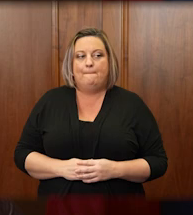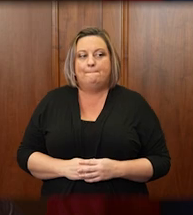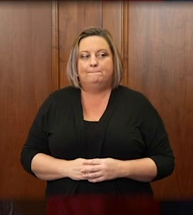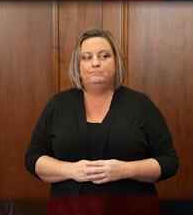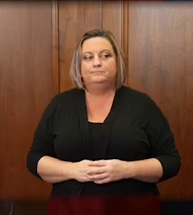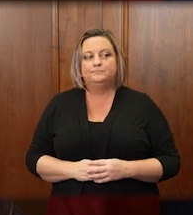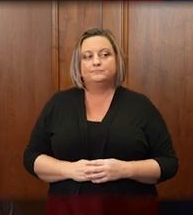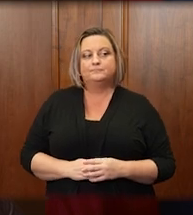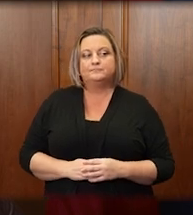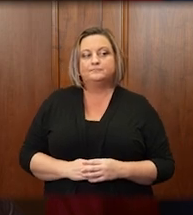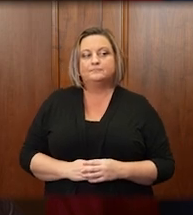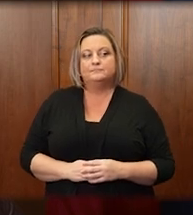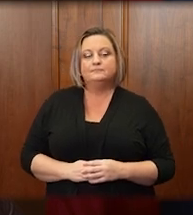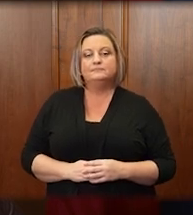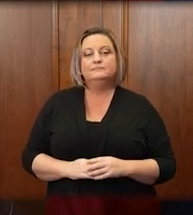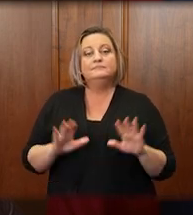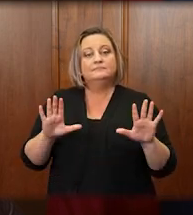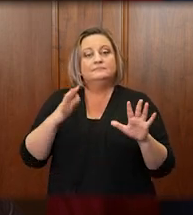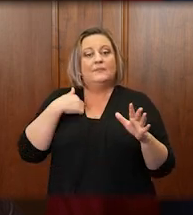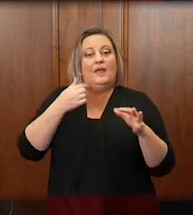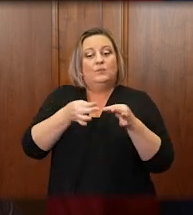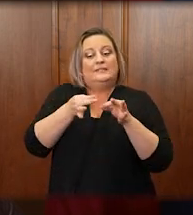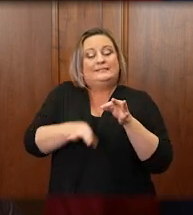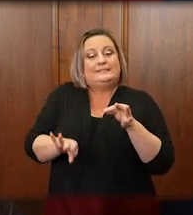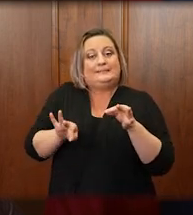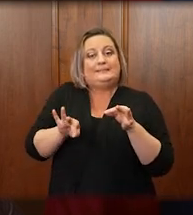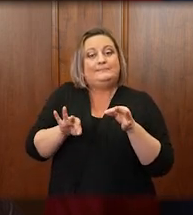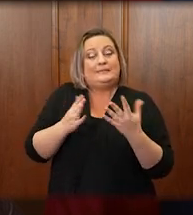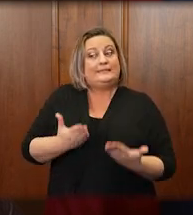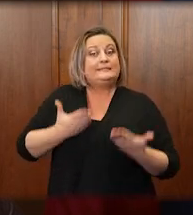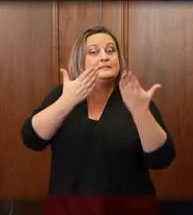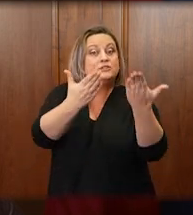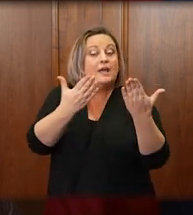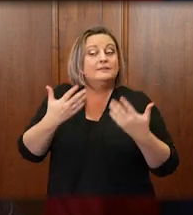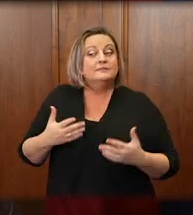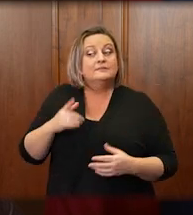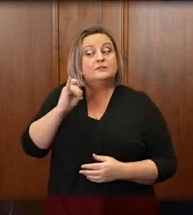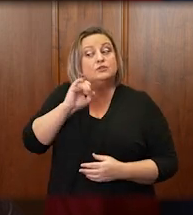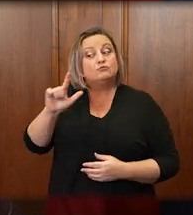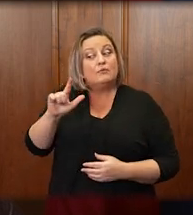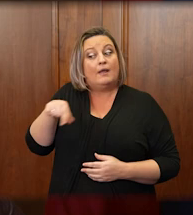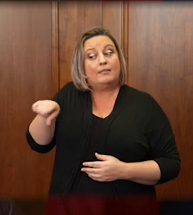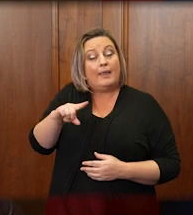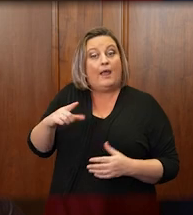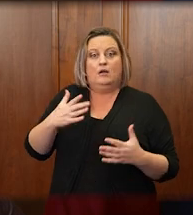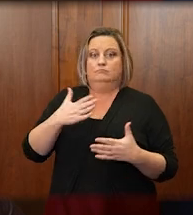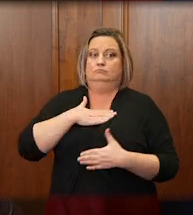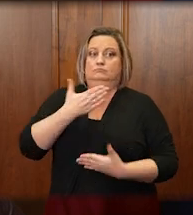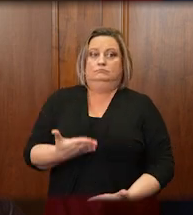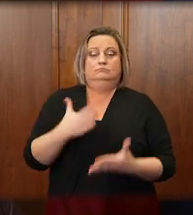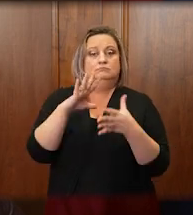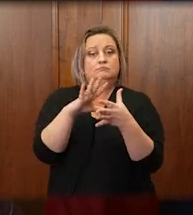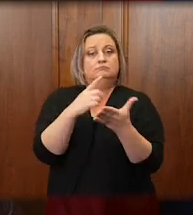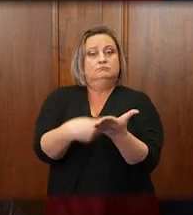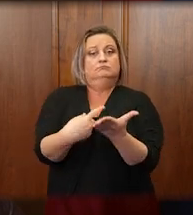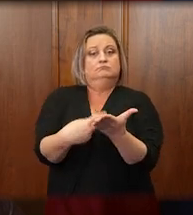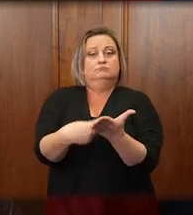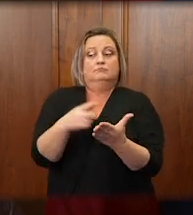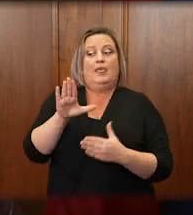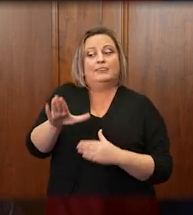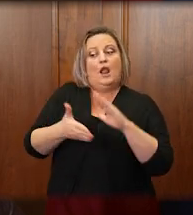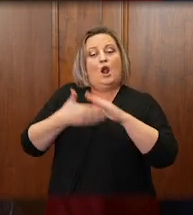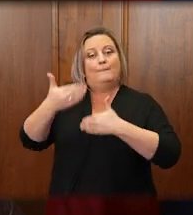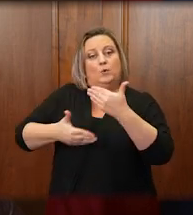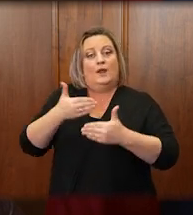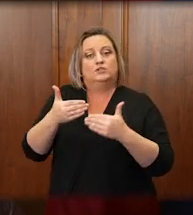I would therefore simply suggest that the district and circuit judges are happy to talk about their operations with legislators, as is our